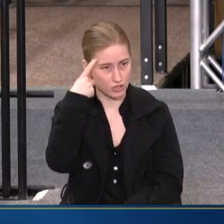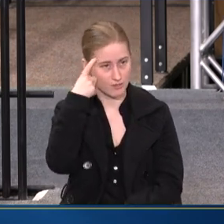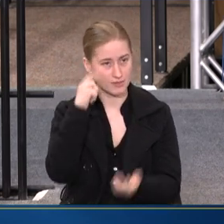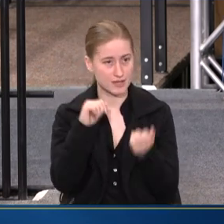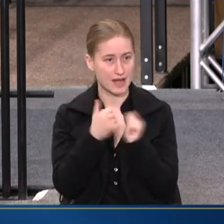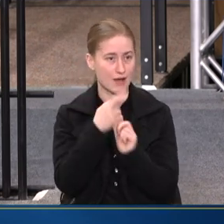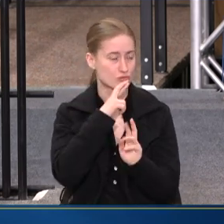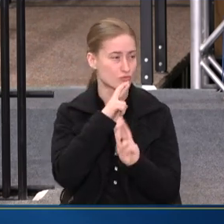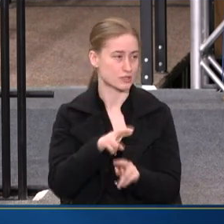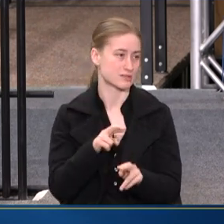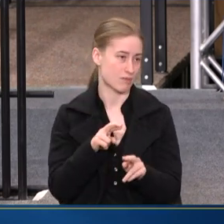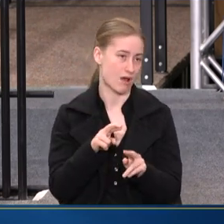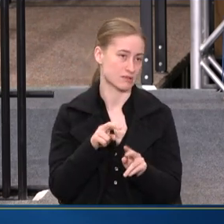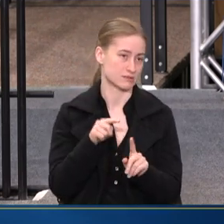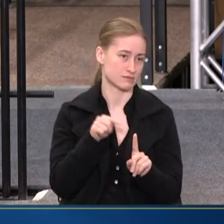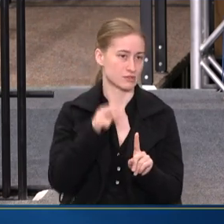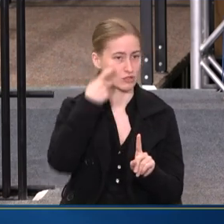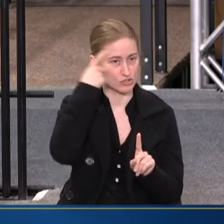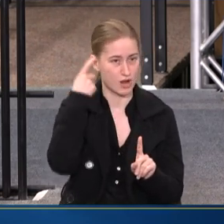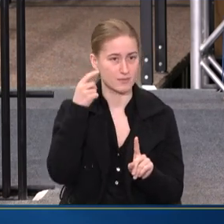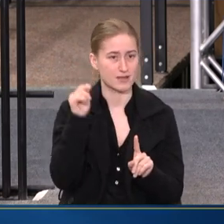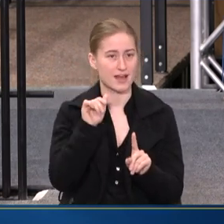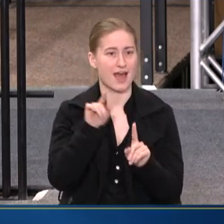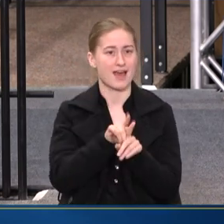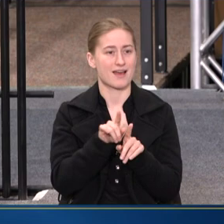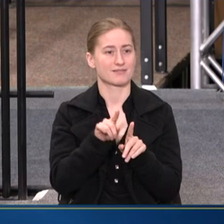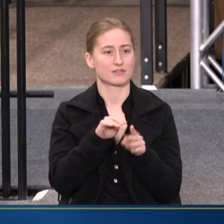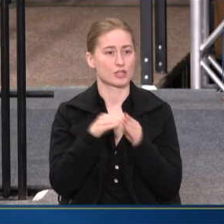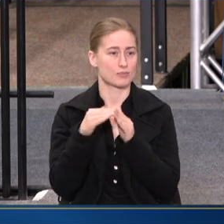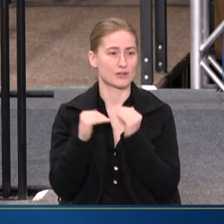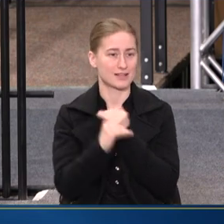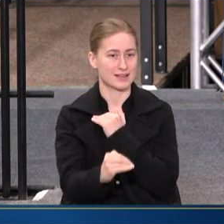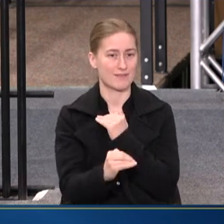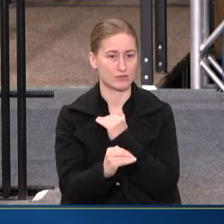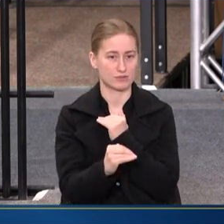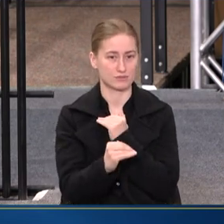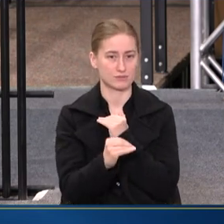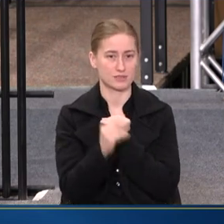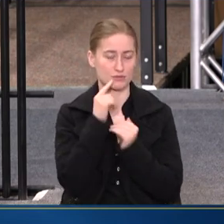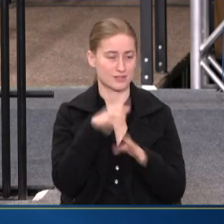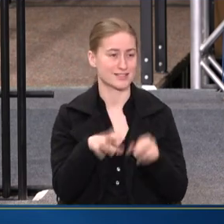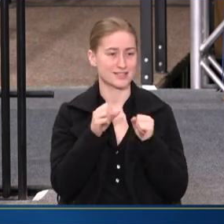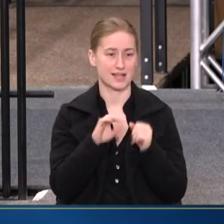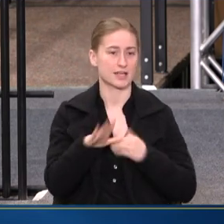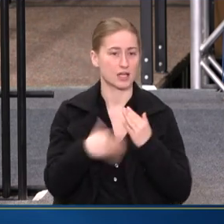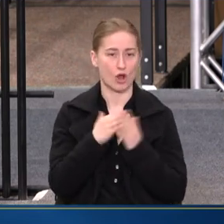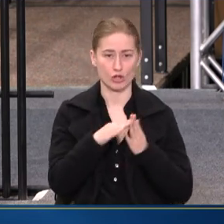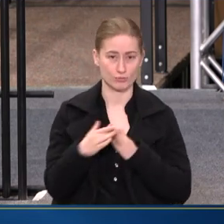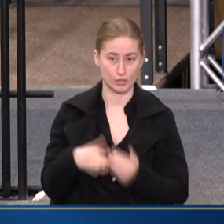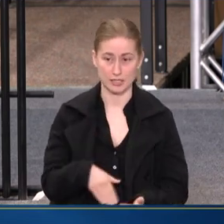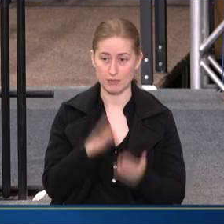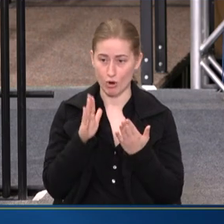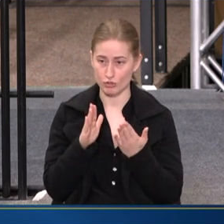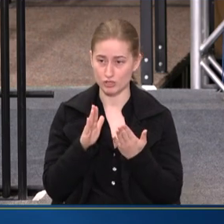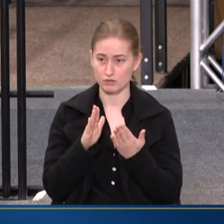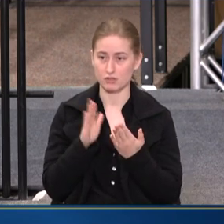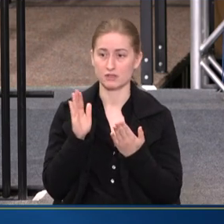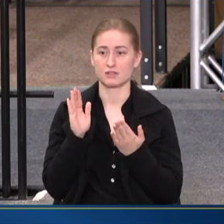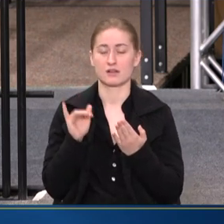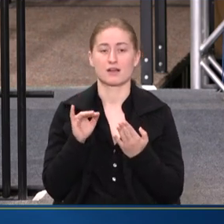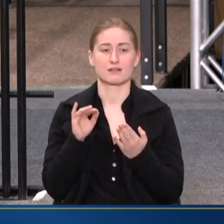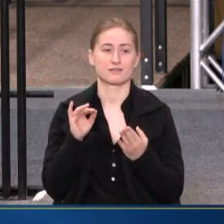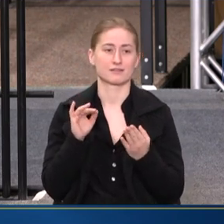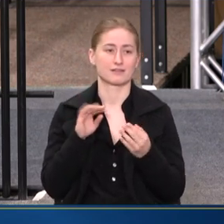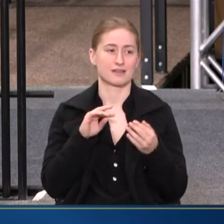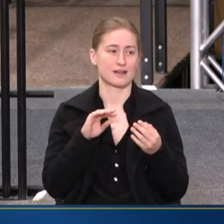HOW TO RESPOND TO IT AT THE COMMUNITY LEVEL IS TAKING AN ALL OF COMMUNITY APPROACH THAT EXTENDS TO